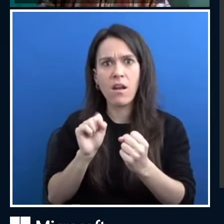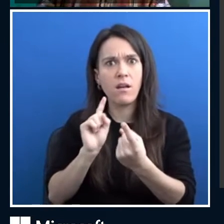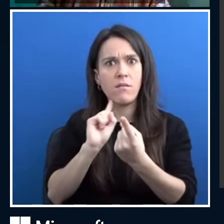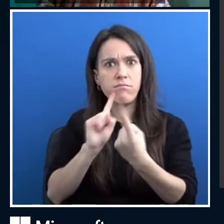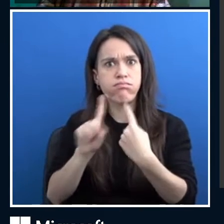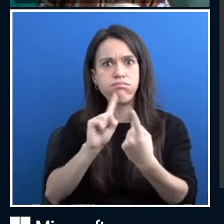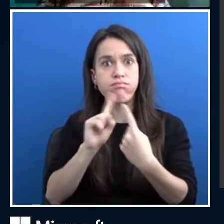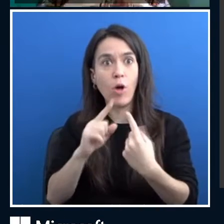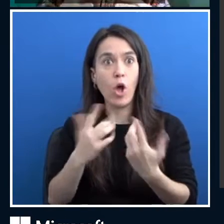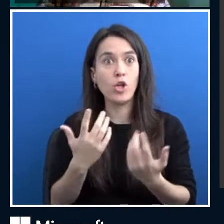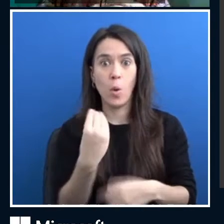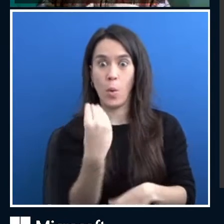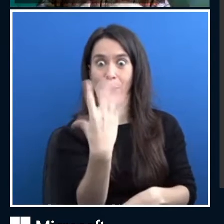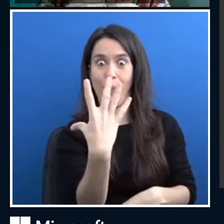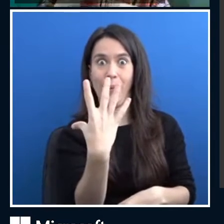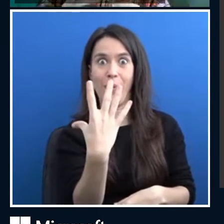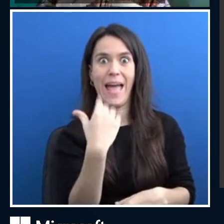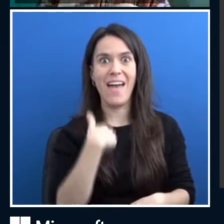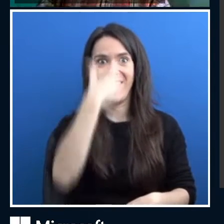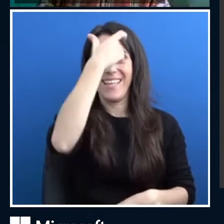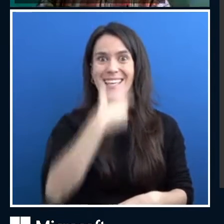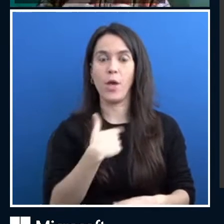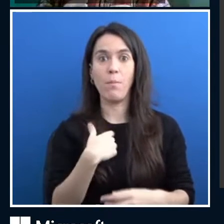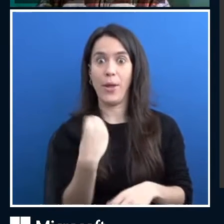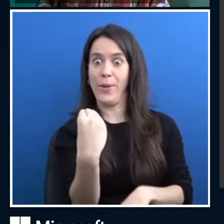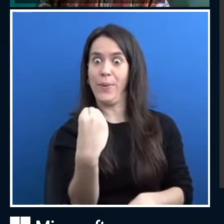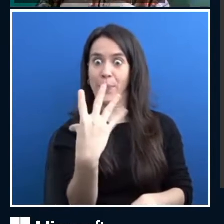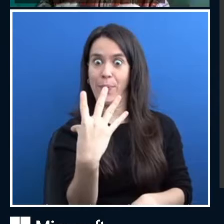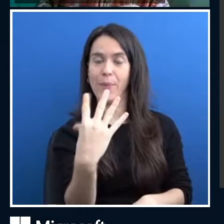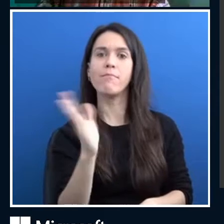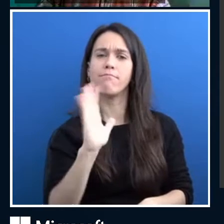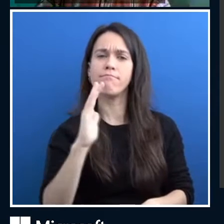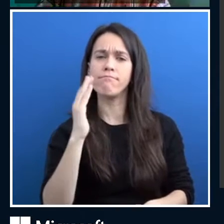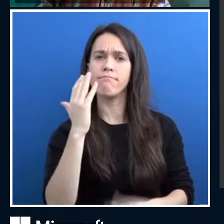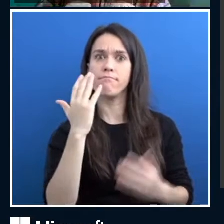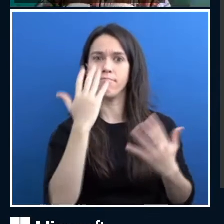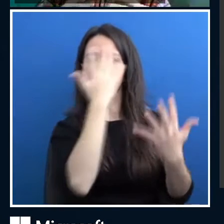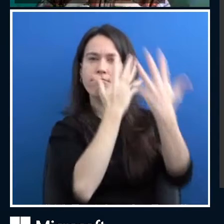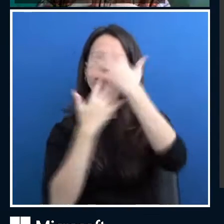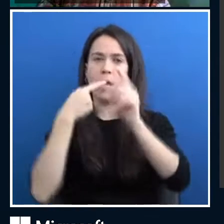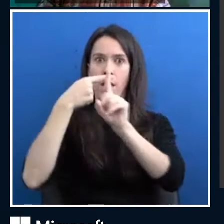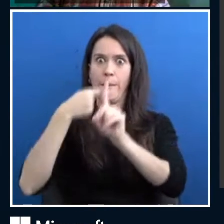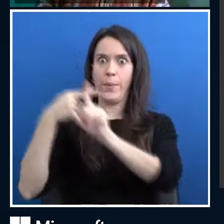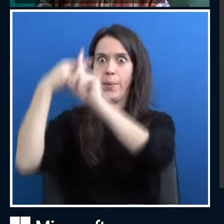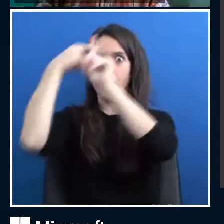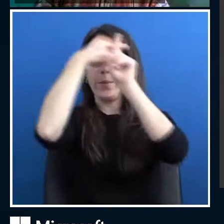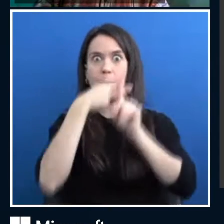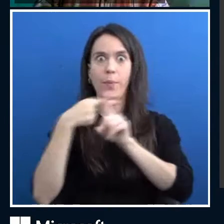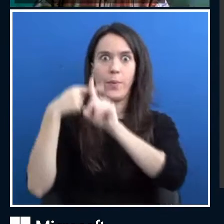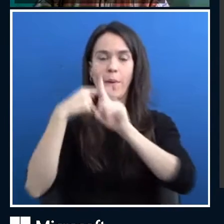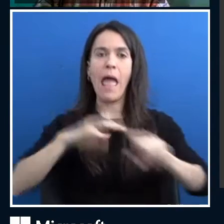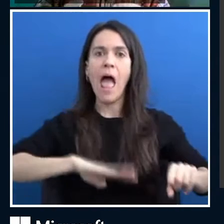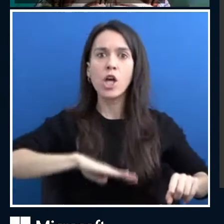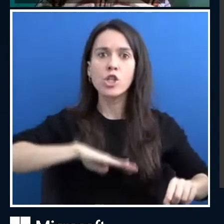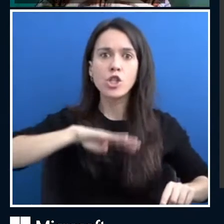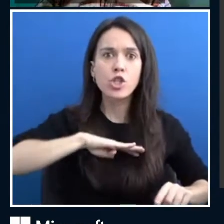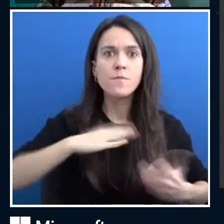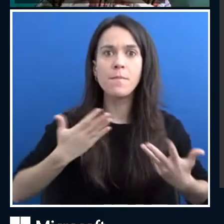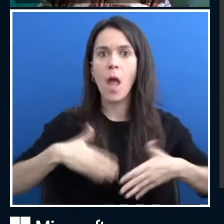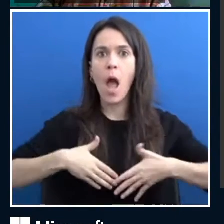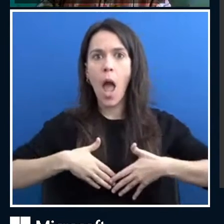of it, it will figure out its age, emotions, and start reacting accordingly. So this